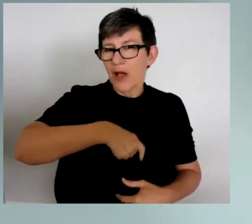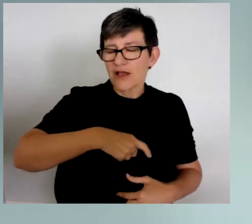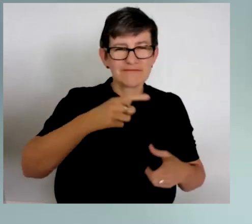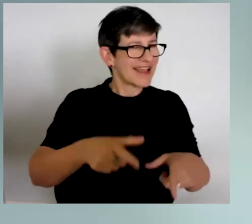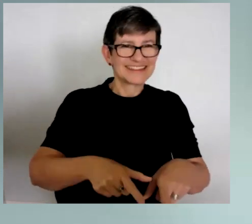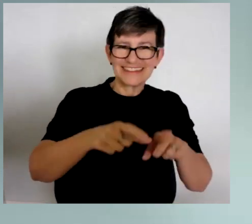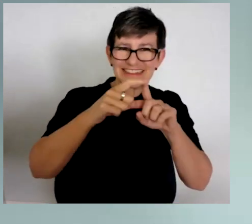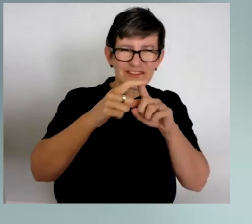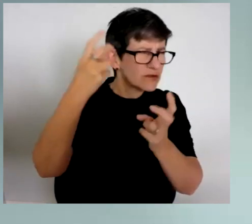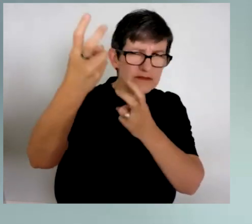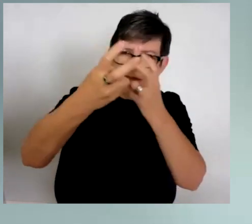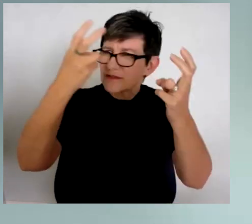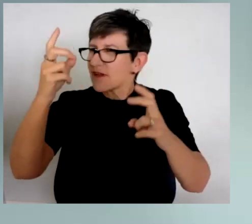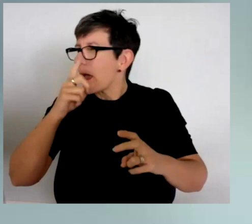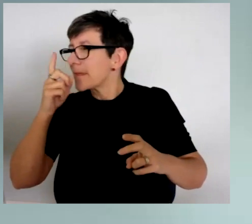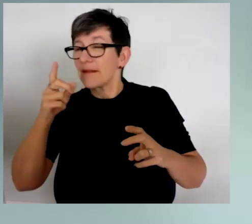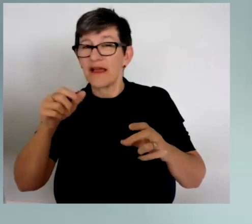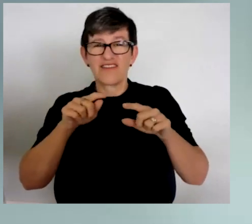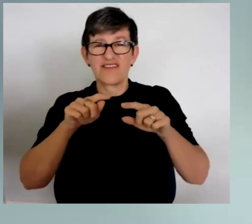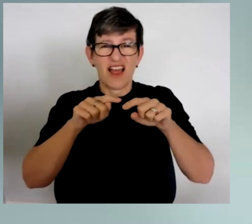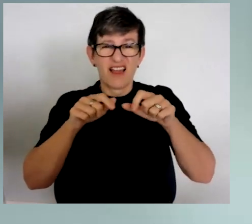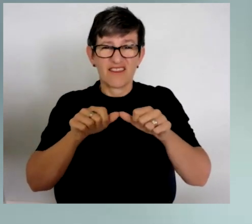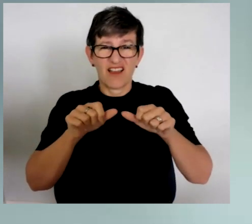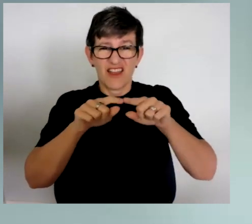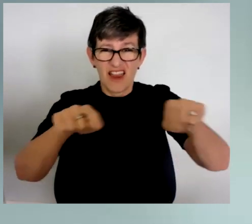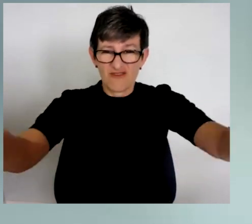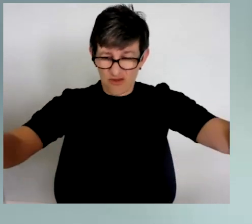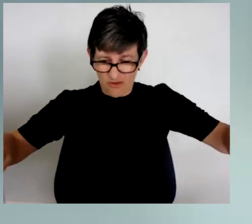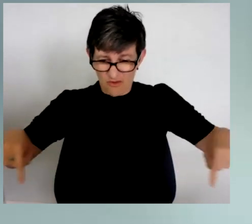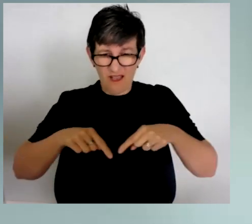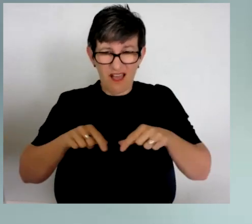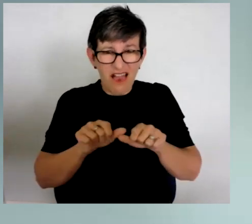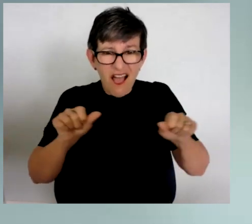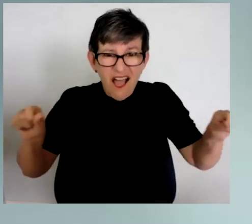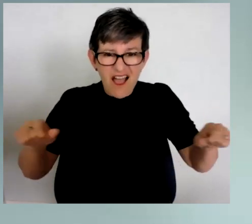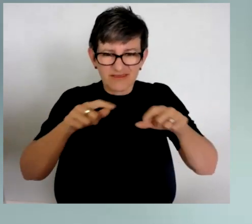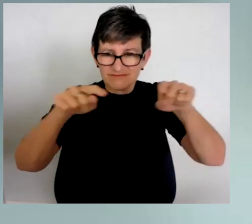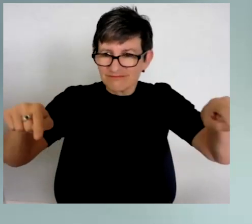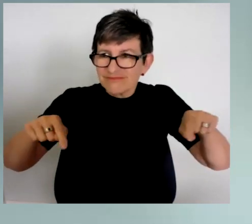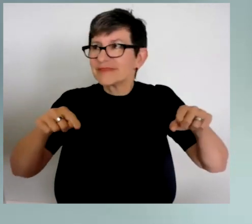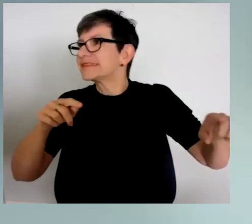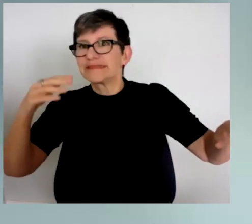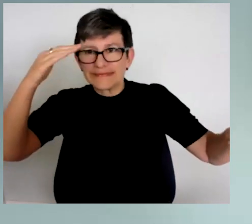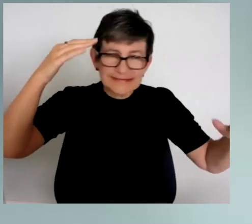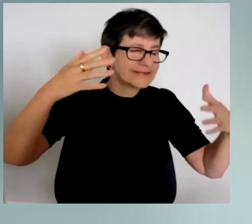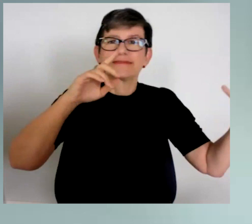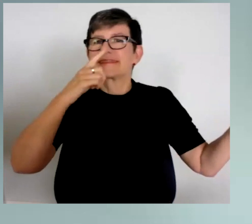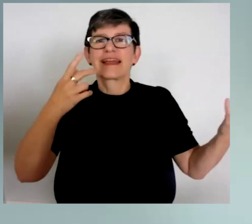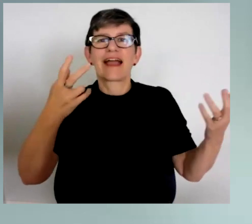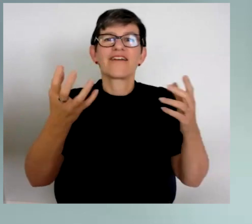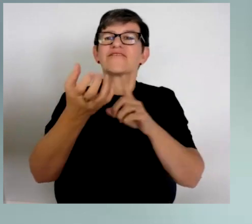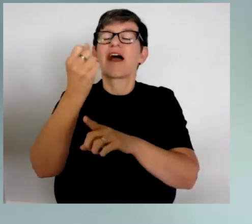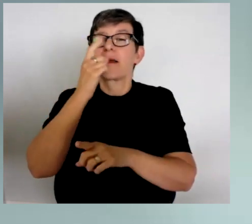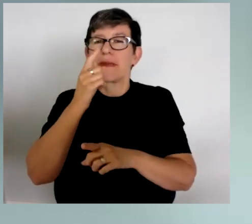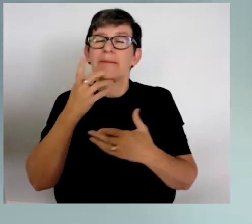very difficult to find people in the large rooms. And so I never actually, as far as I can recall, got the opportunity